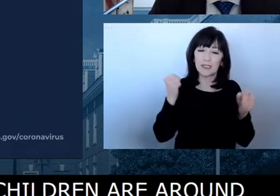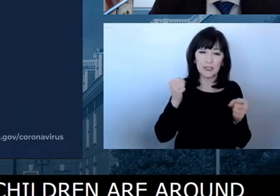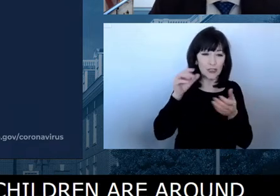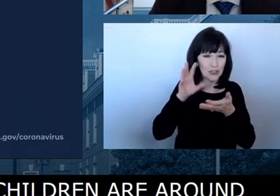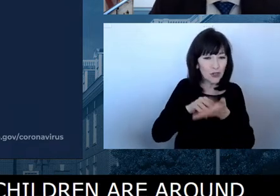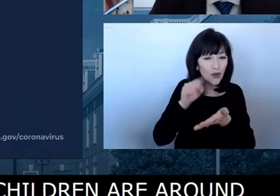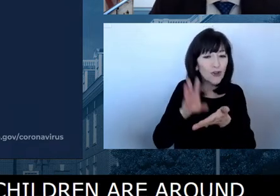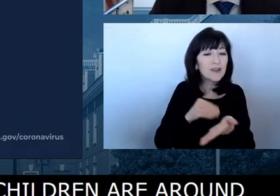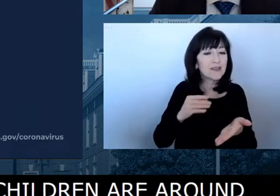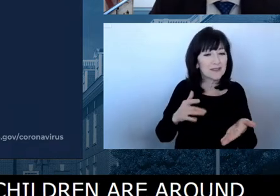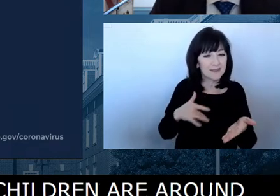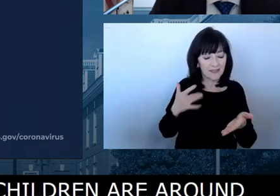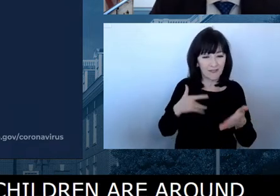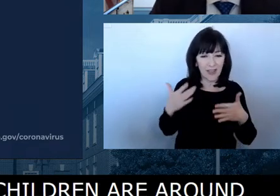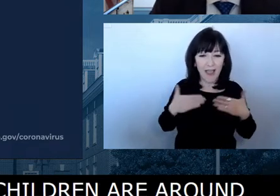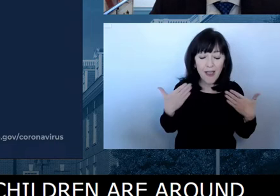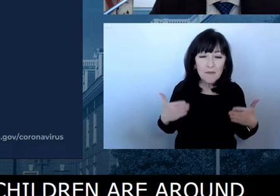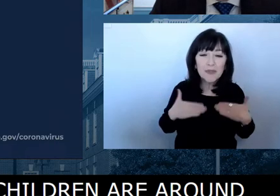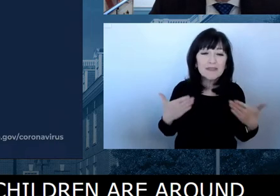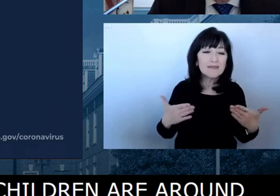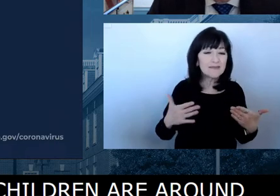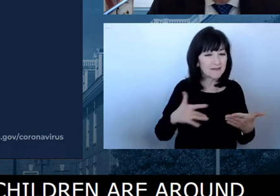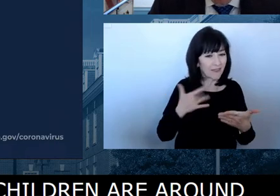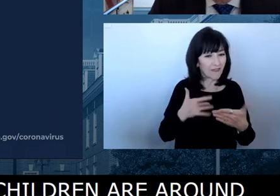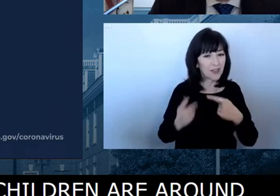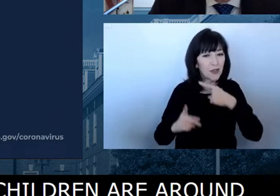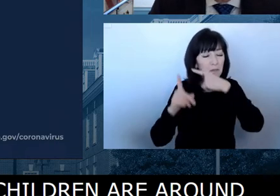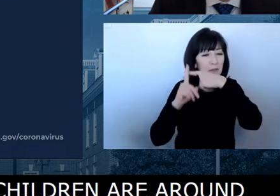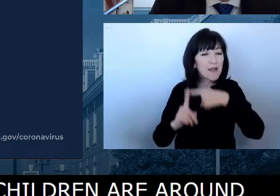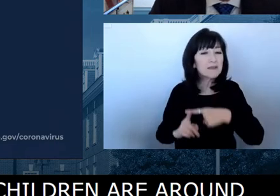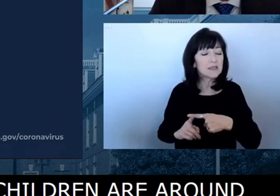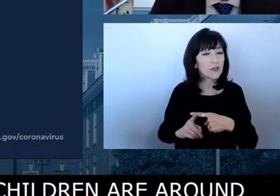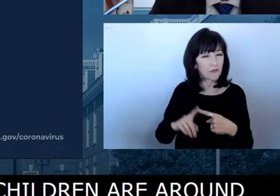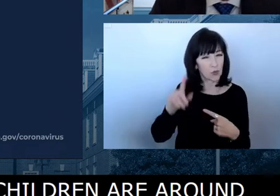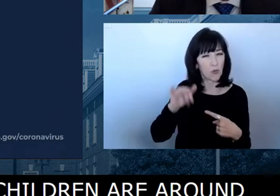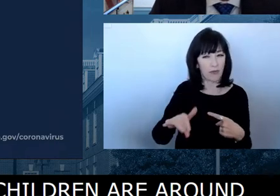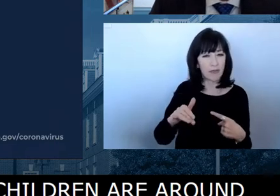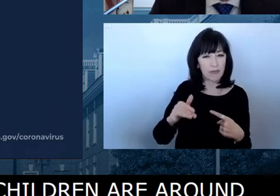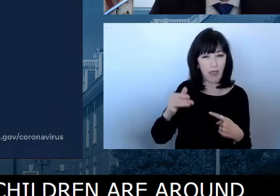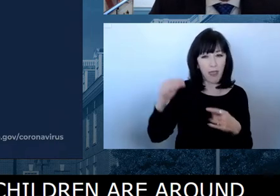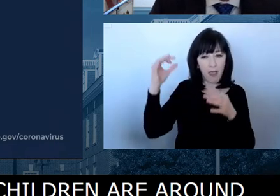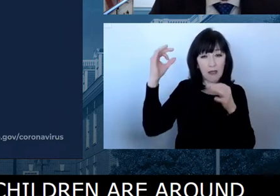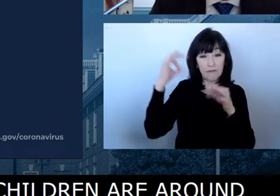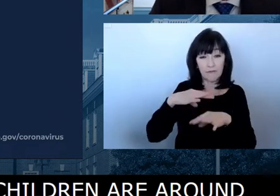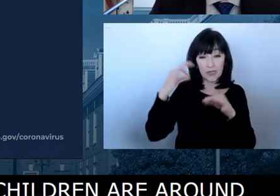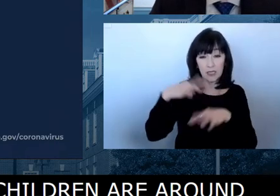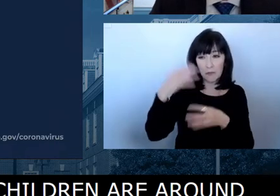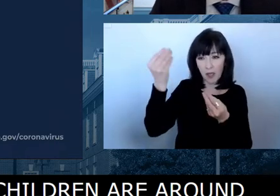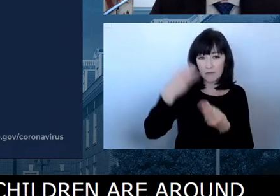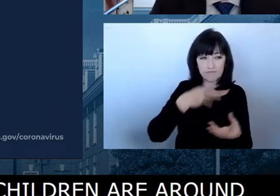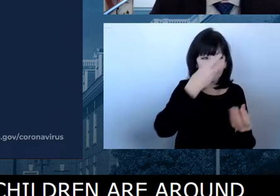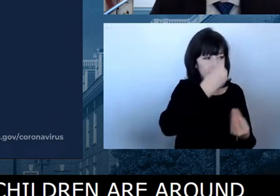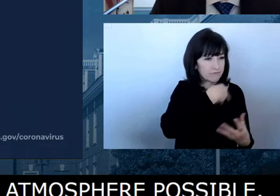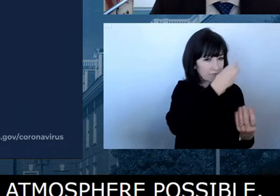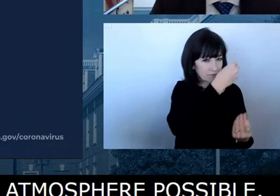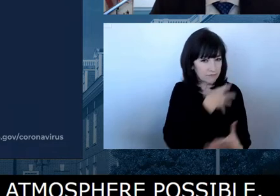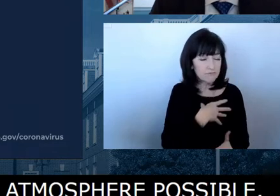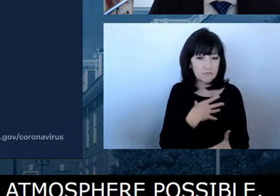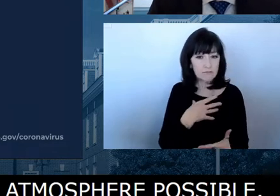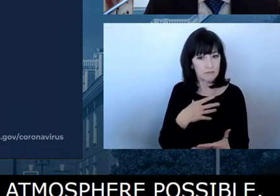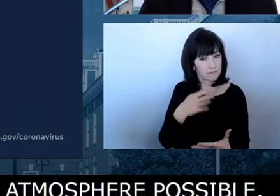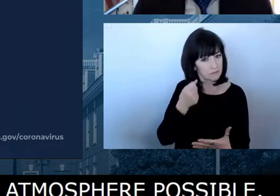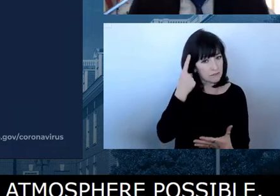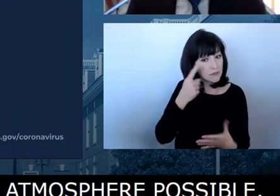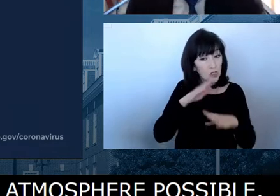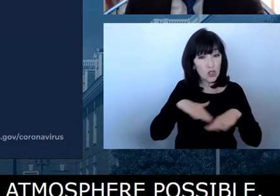and feedback here at the department around, um, social, emotional health and, you know, what students have